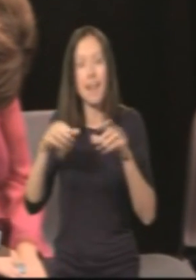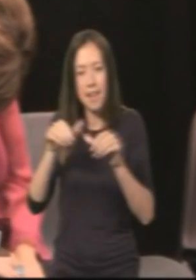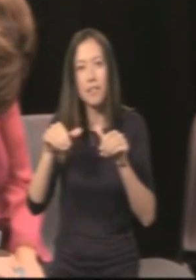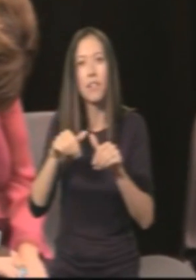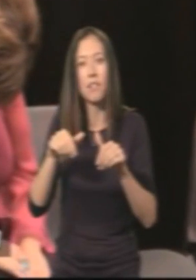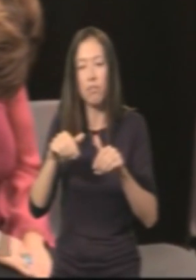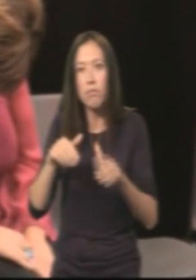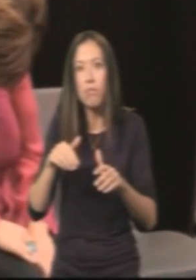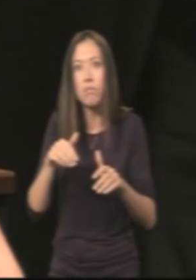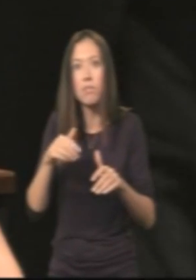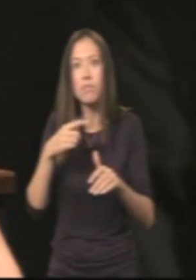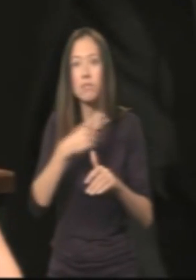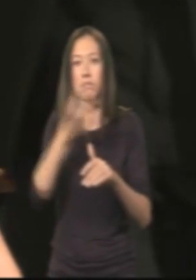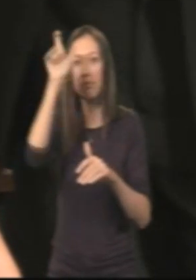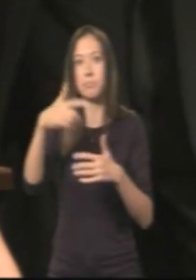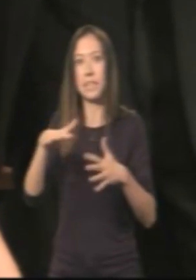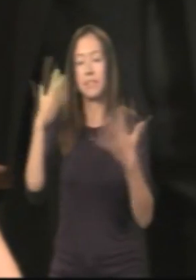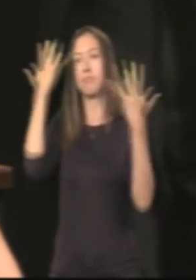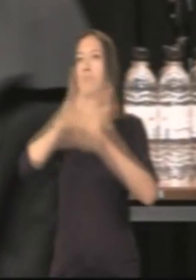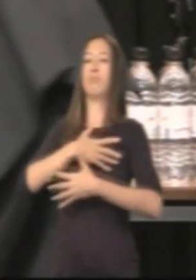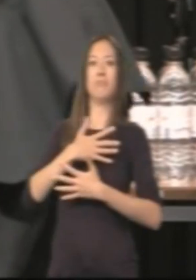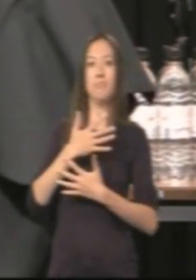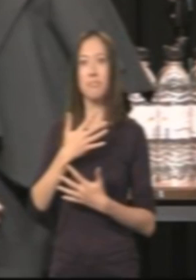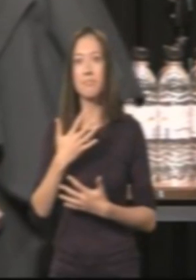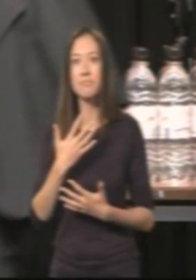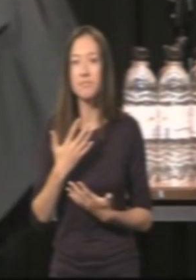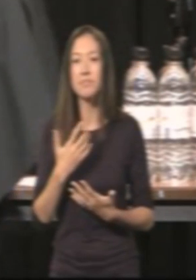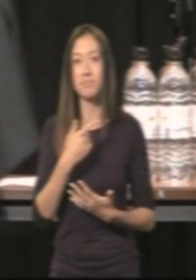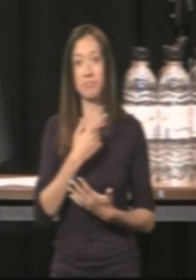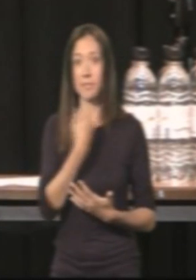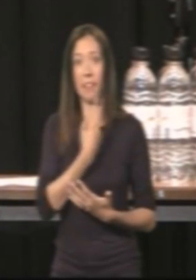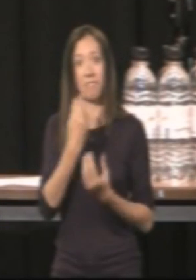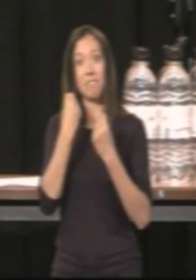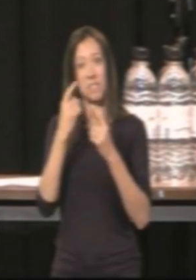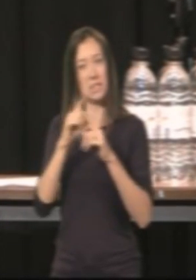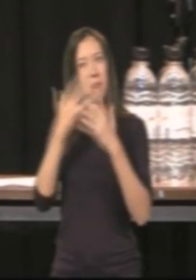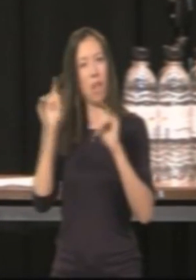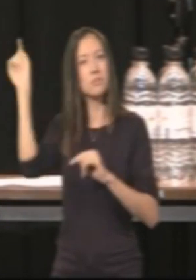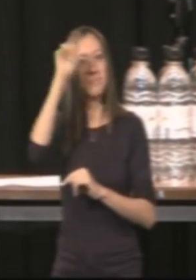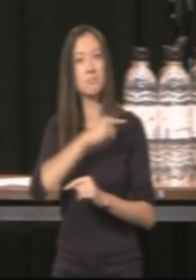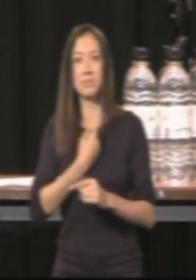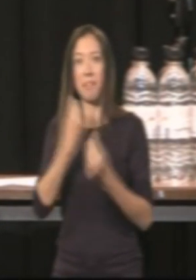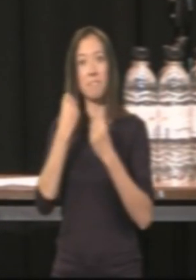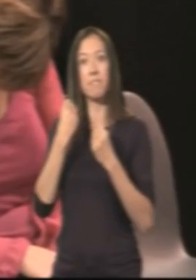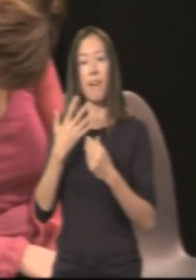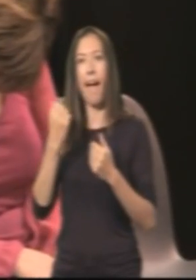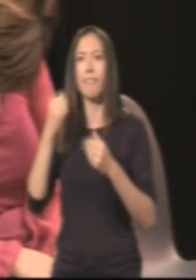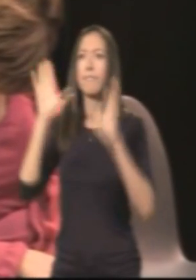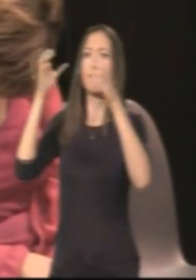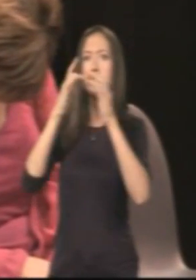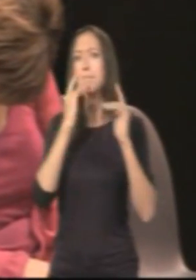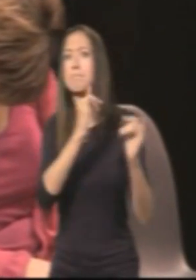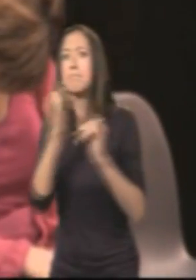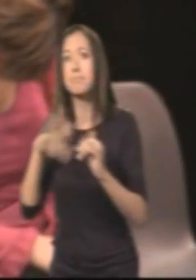to reduce the pain and found he was able to send someone into a hypnotic trance. Like many hypnotists, George is